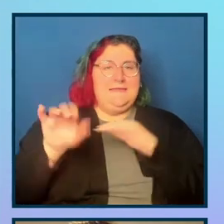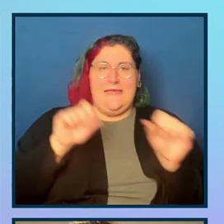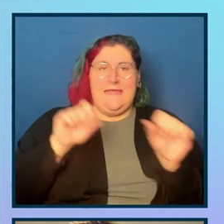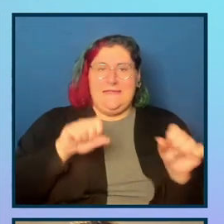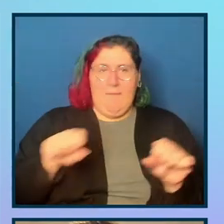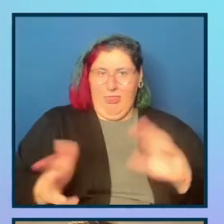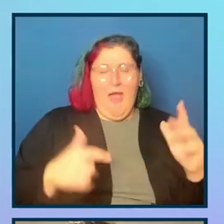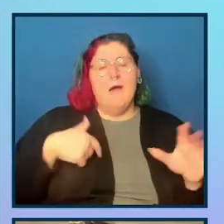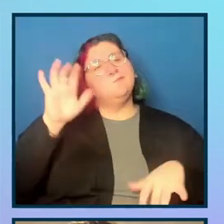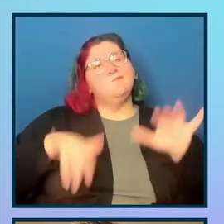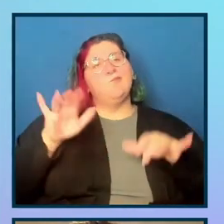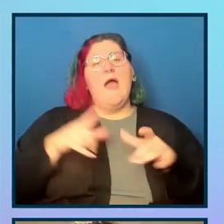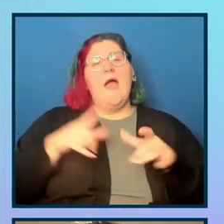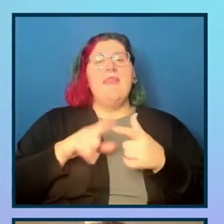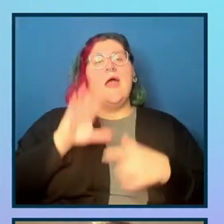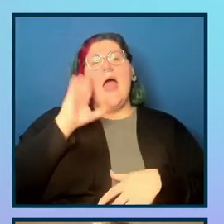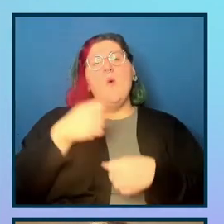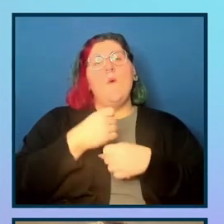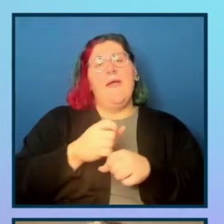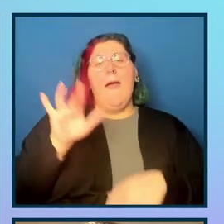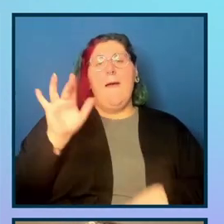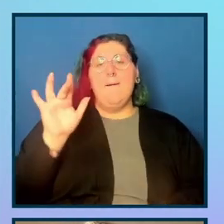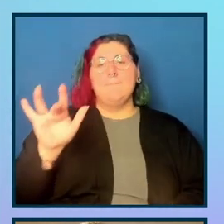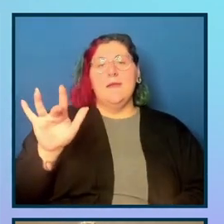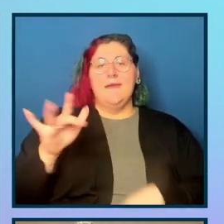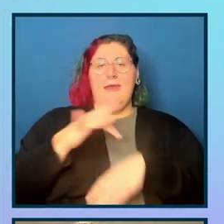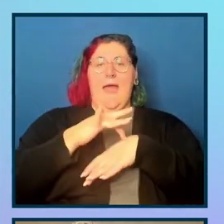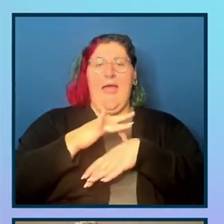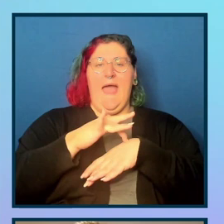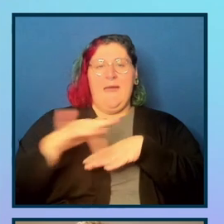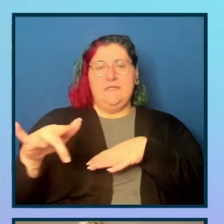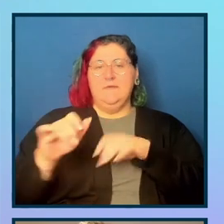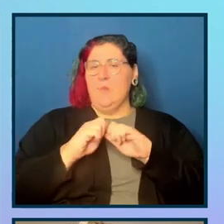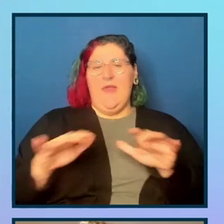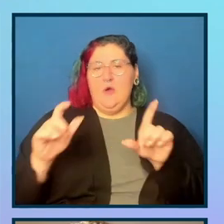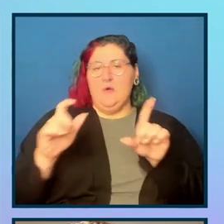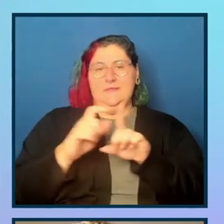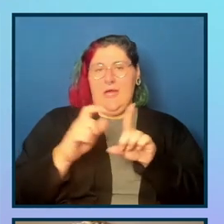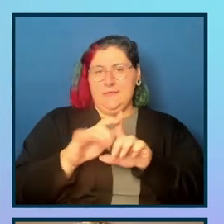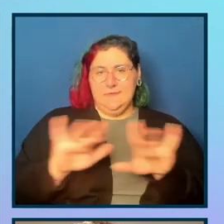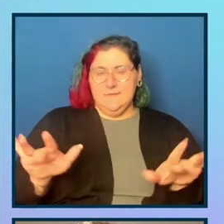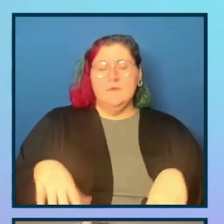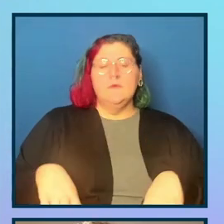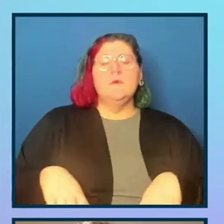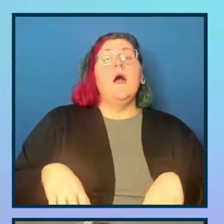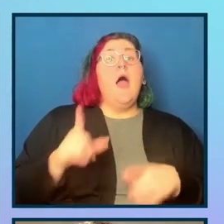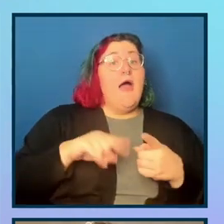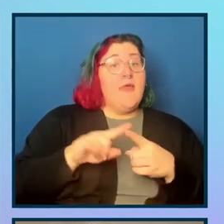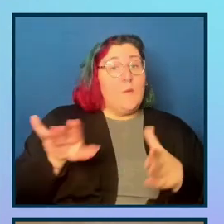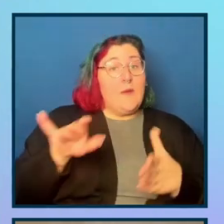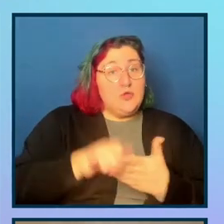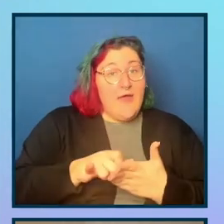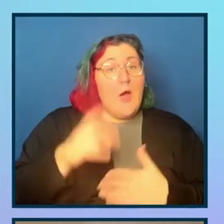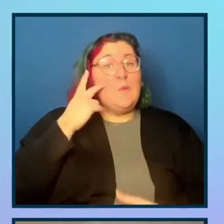I'm just going to make an empty button, a button without text. So as I'm done with that, we're going to see some awesome, the Linter in action. So I'm going to go button,